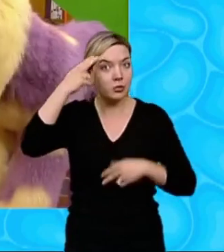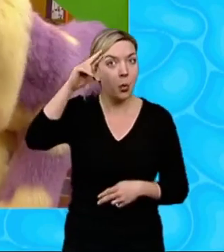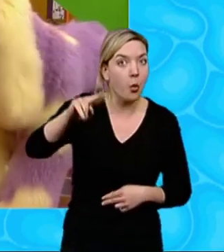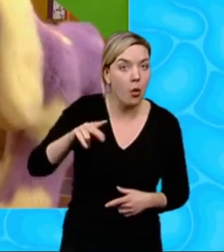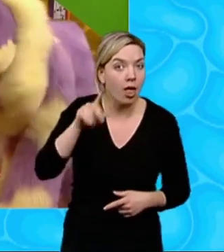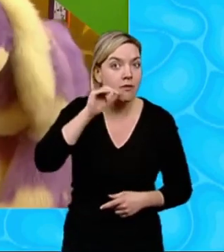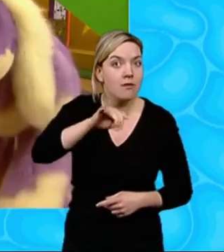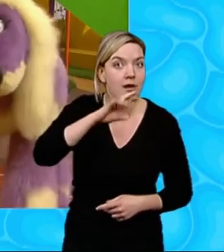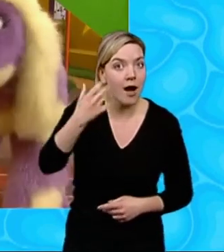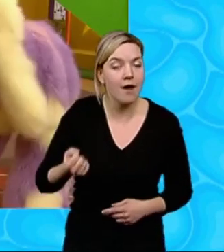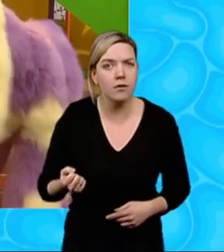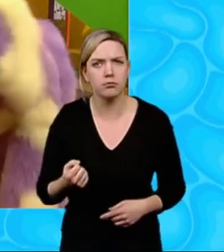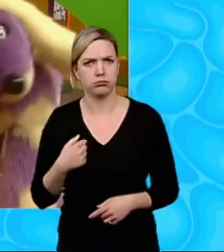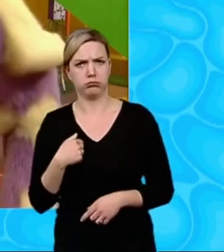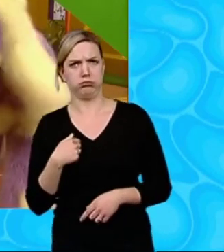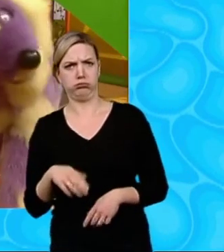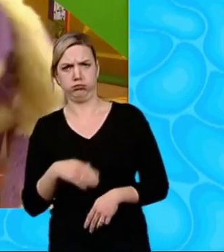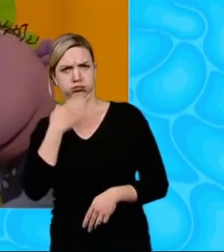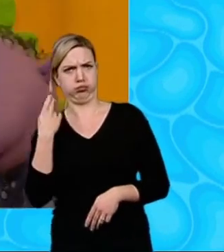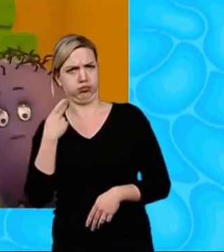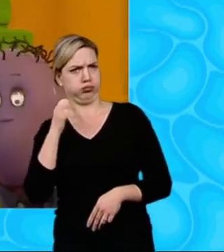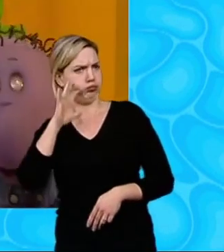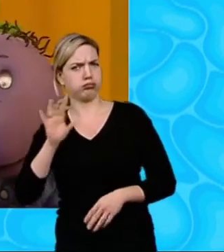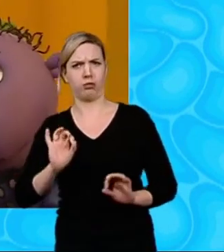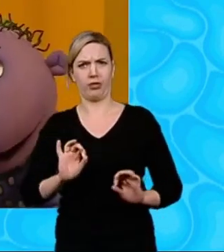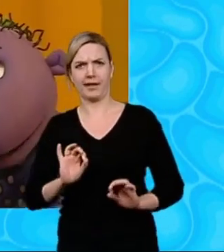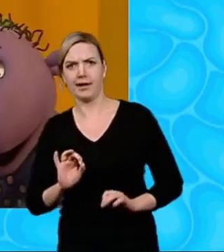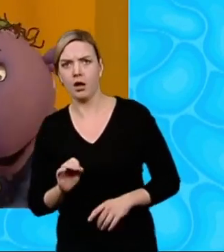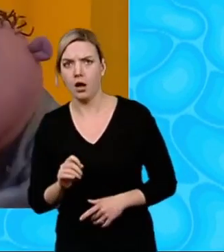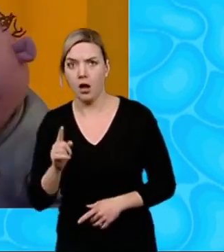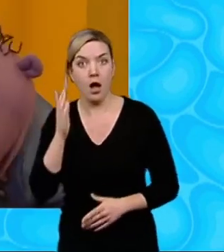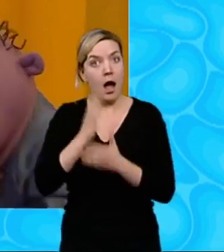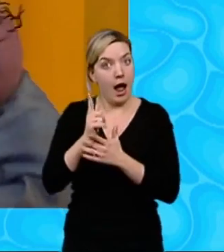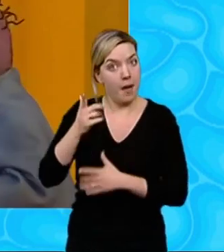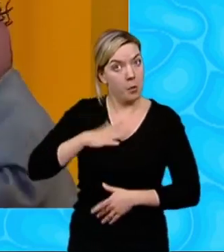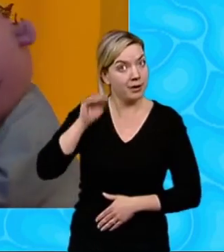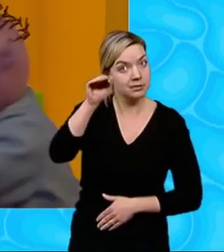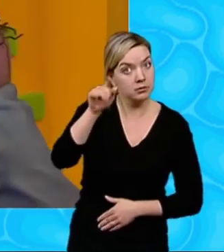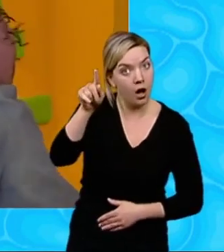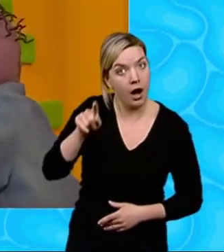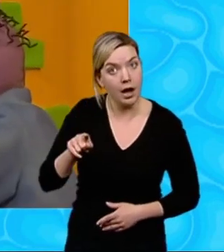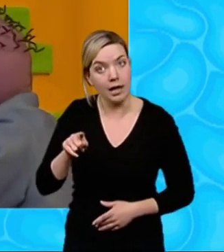Fizz? Well, I didn't hear her Yeah, Did you, is it? Oh Yeah, yeah She definitely wants you inside Oh